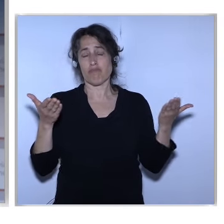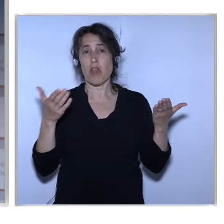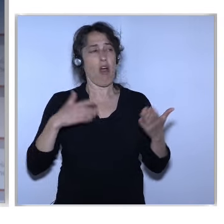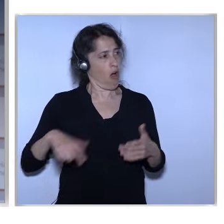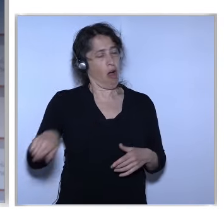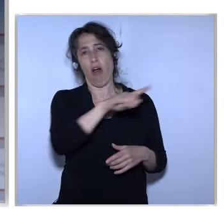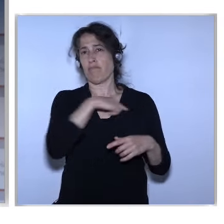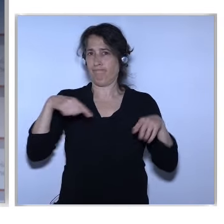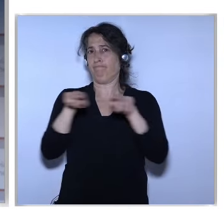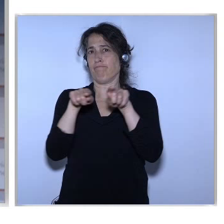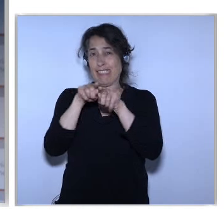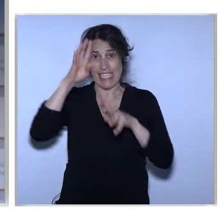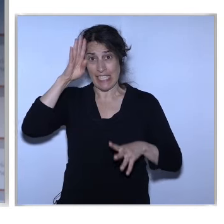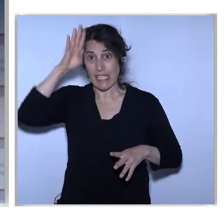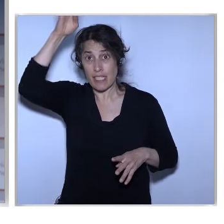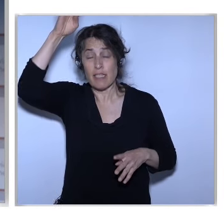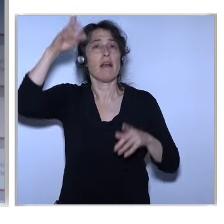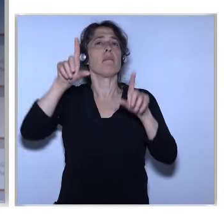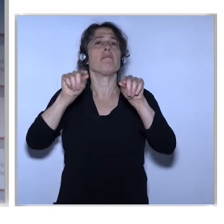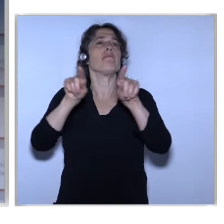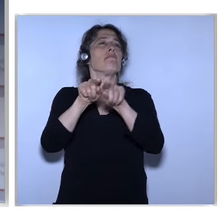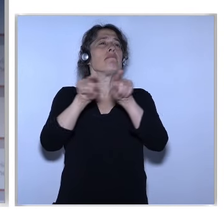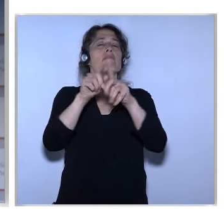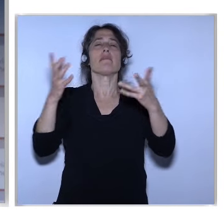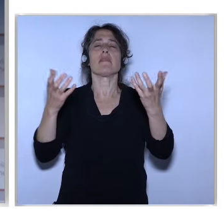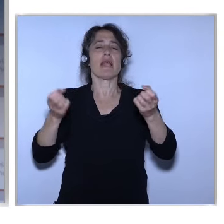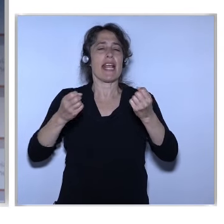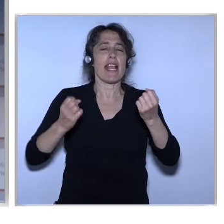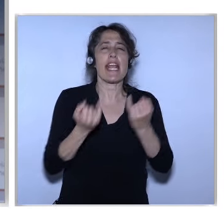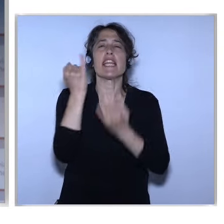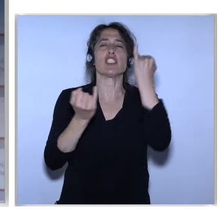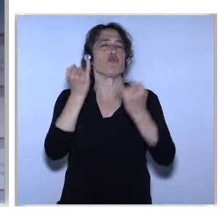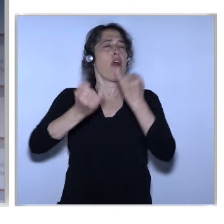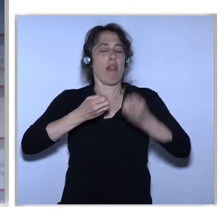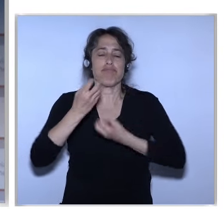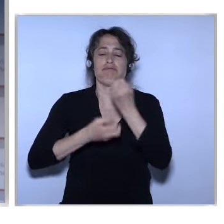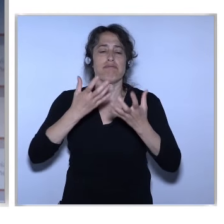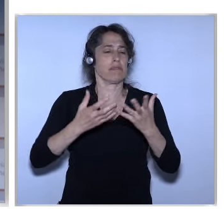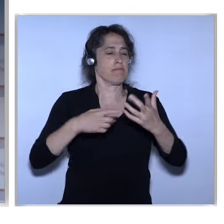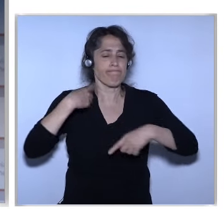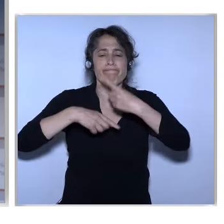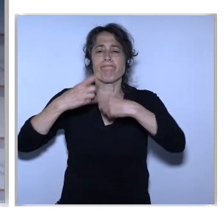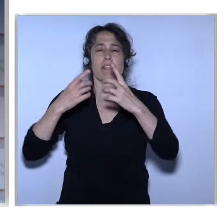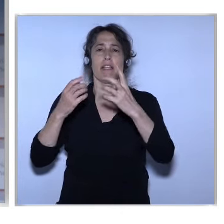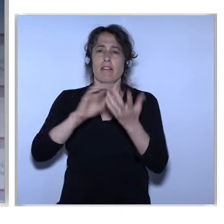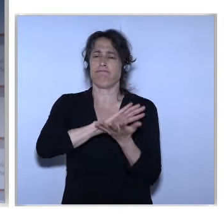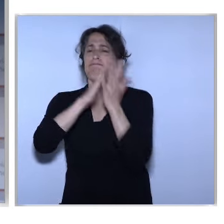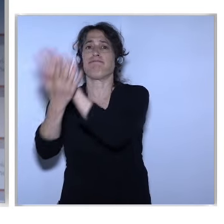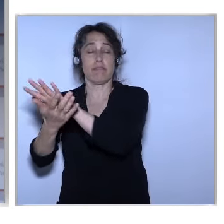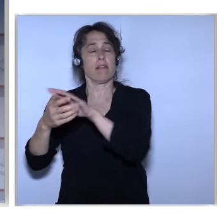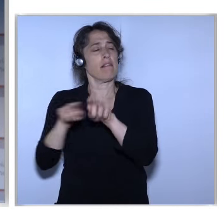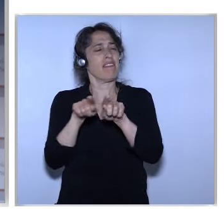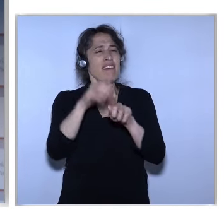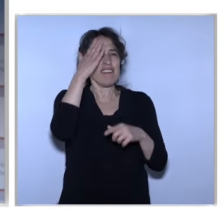Means industrial revolution And not just Revolution In traditional industries But